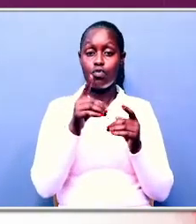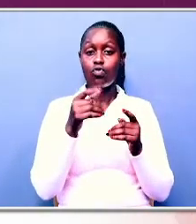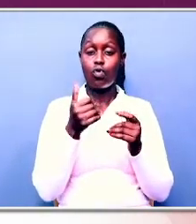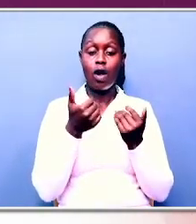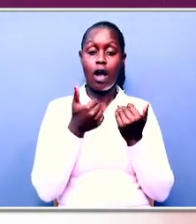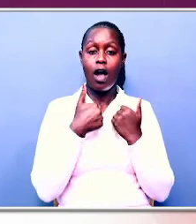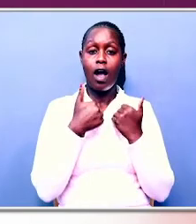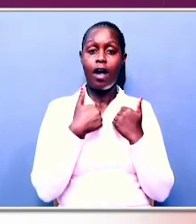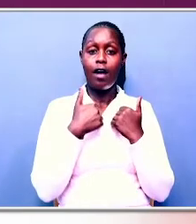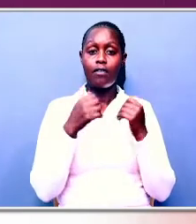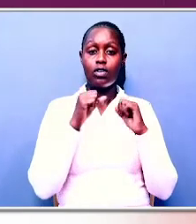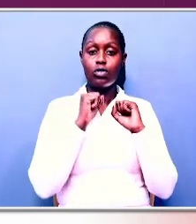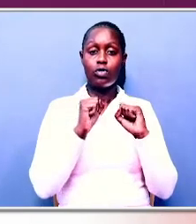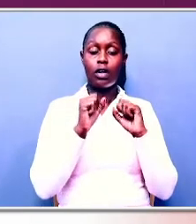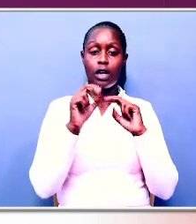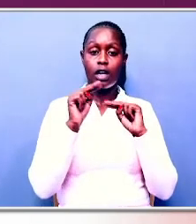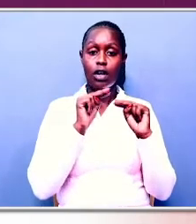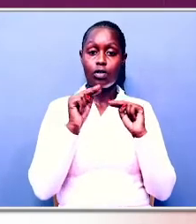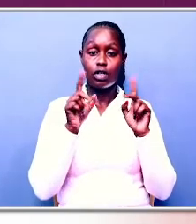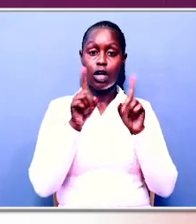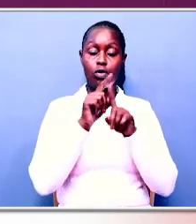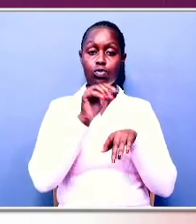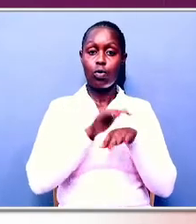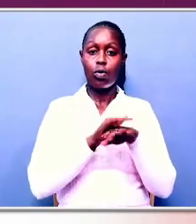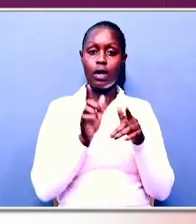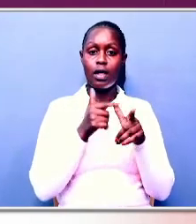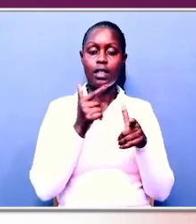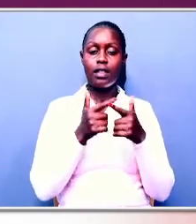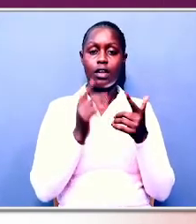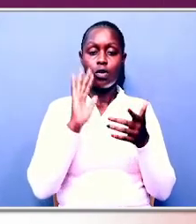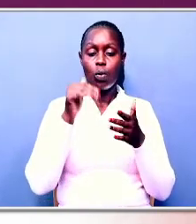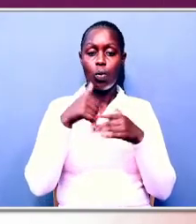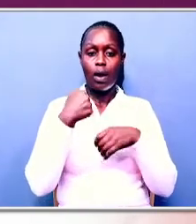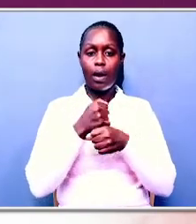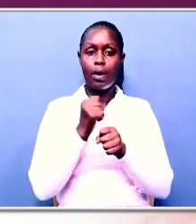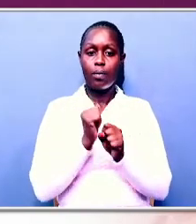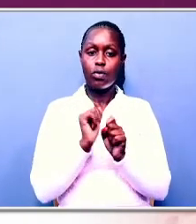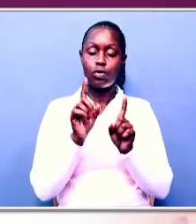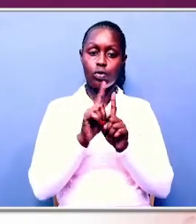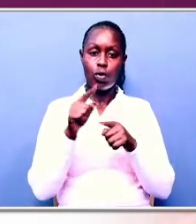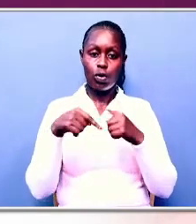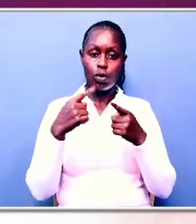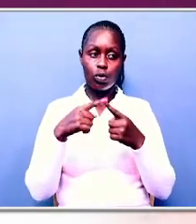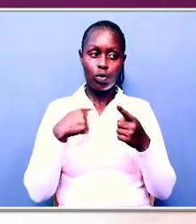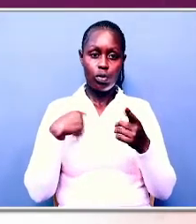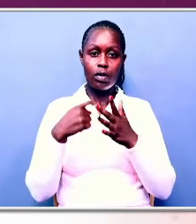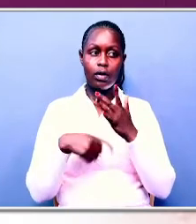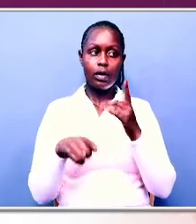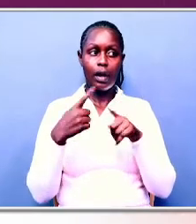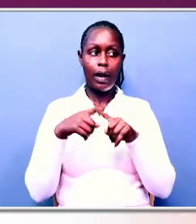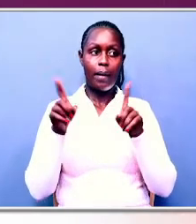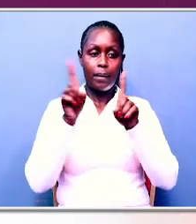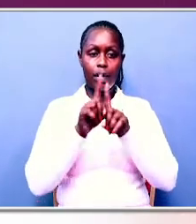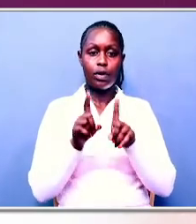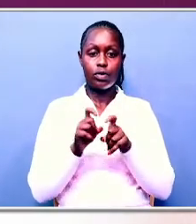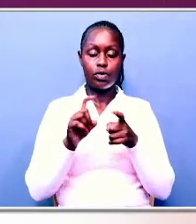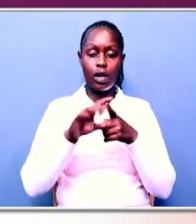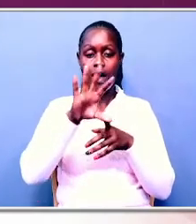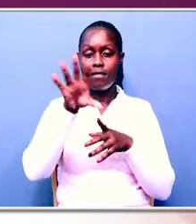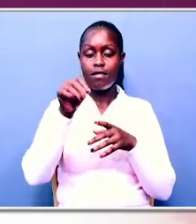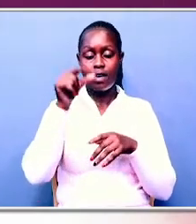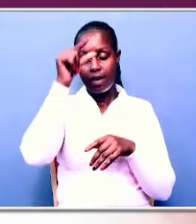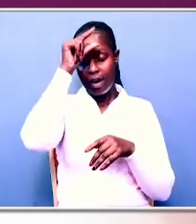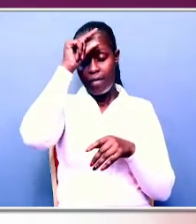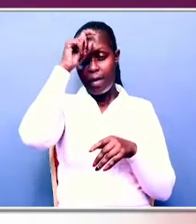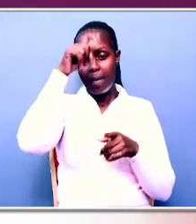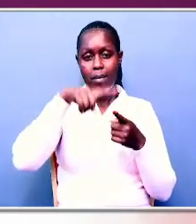strong, tough negotiators, you will of course impose the terms on you. African government